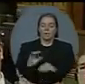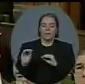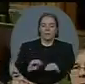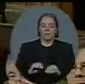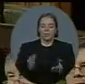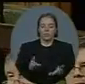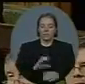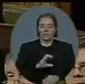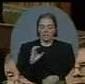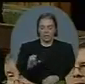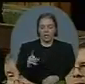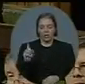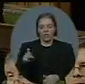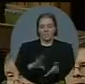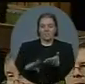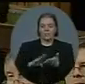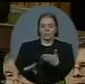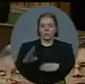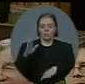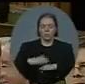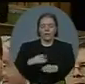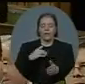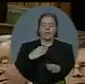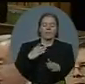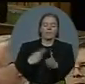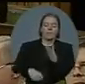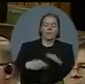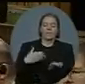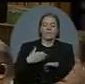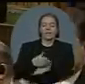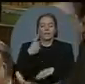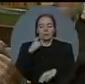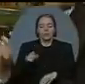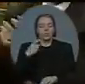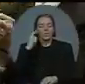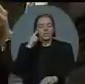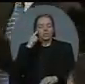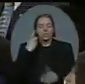and why he's opposed our efforts to finally do something about foreign credential recognition.